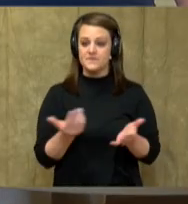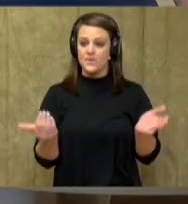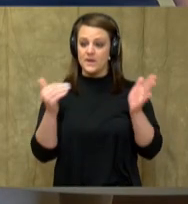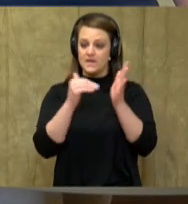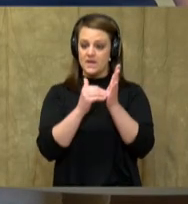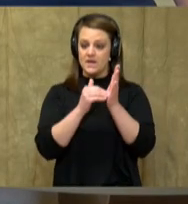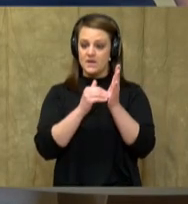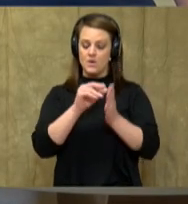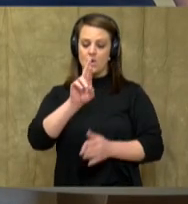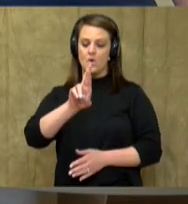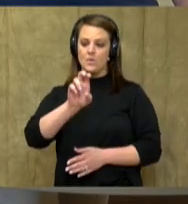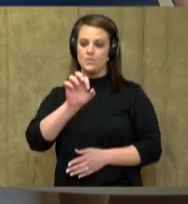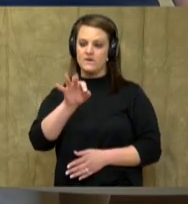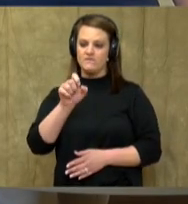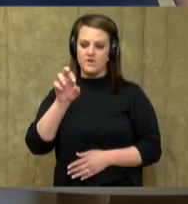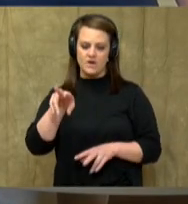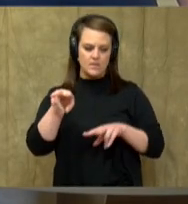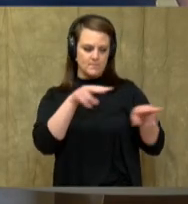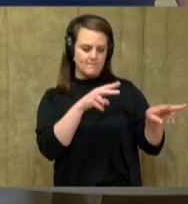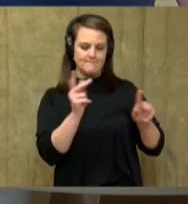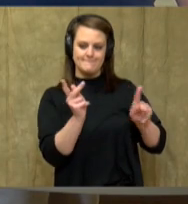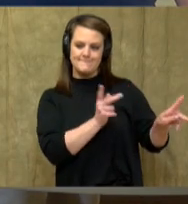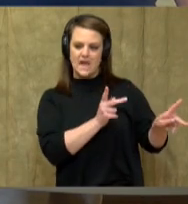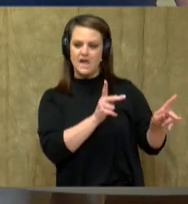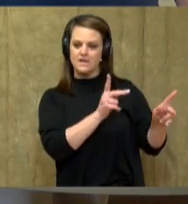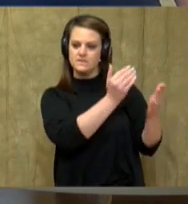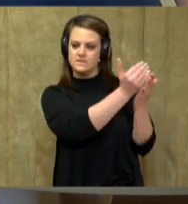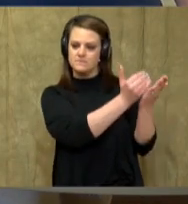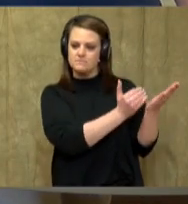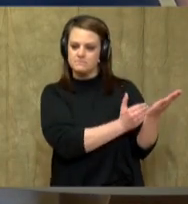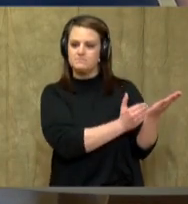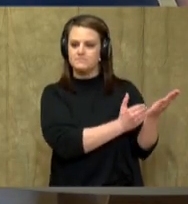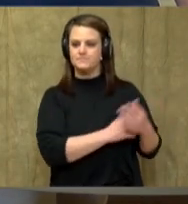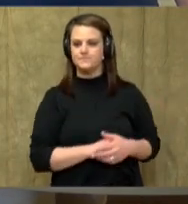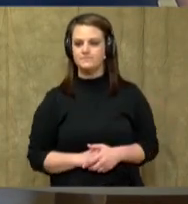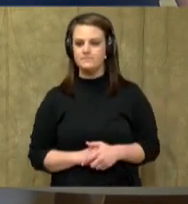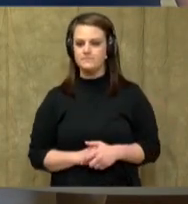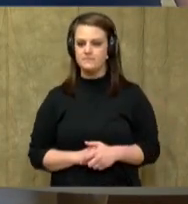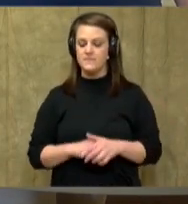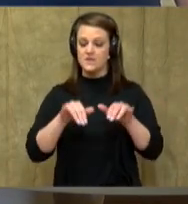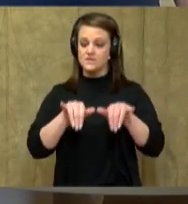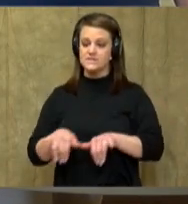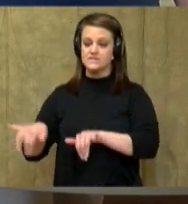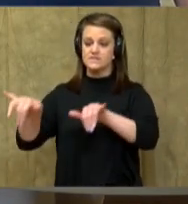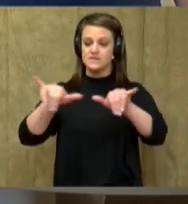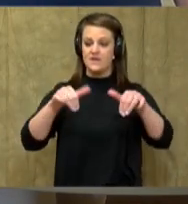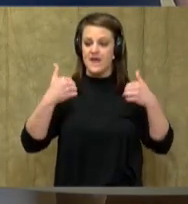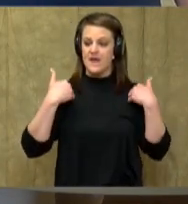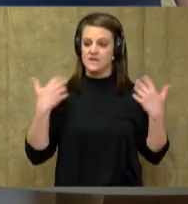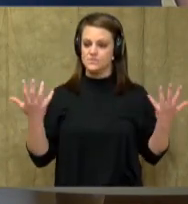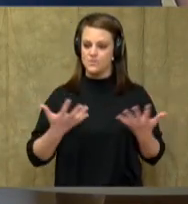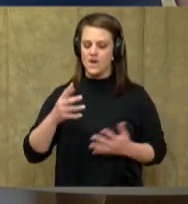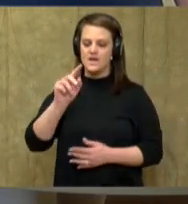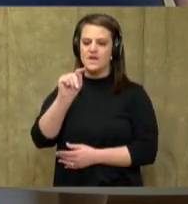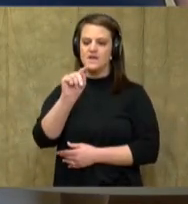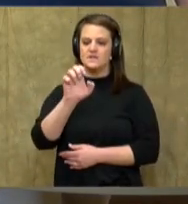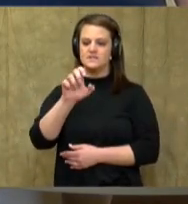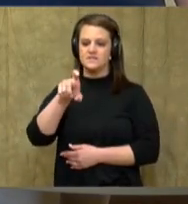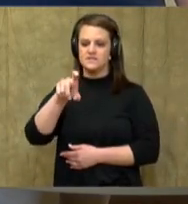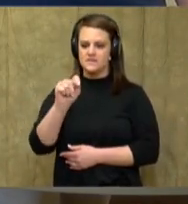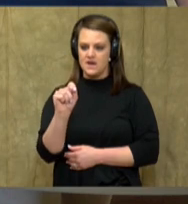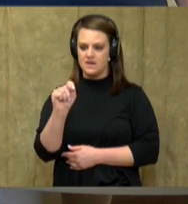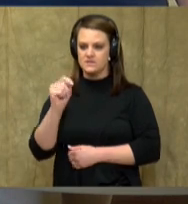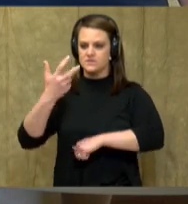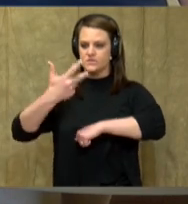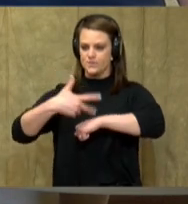we're going to refer back to the text. As we know, this standard has the word text in it three different